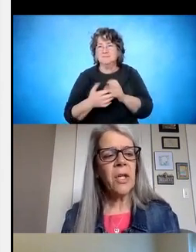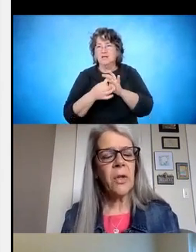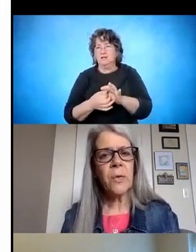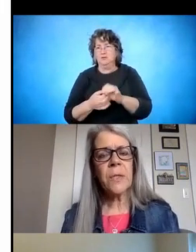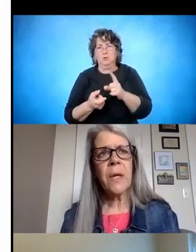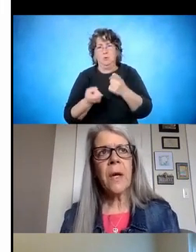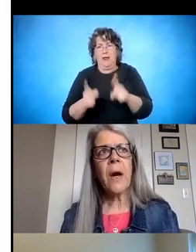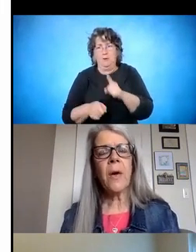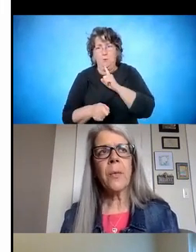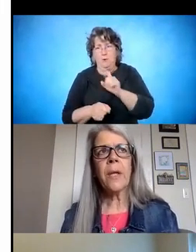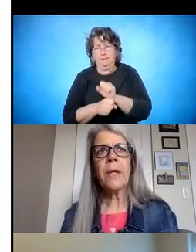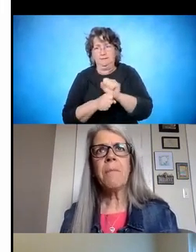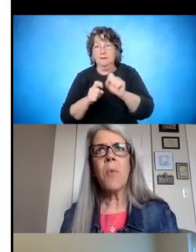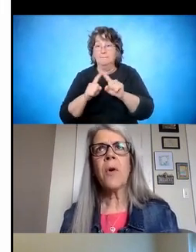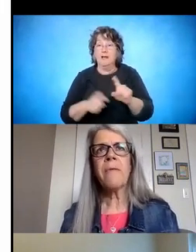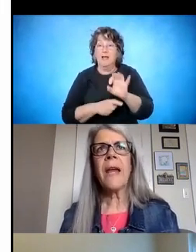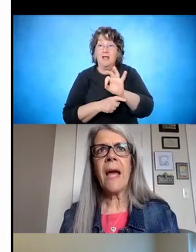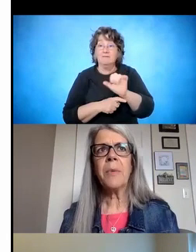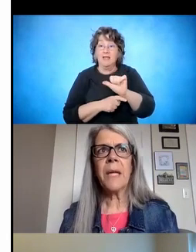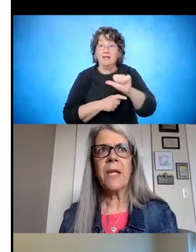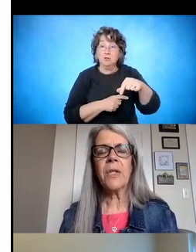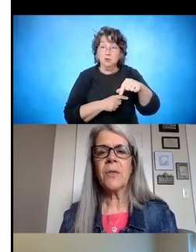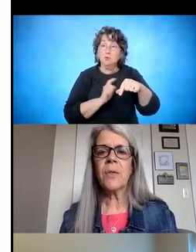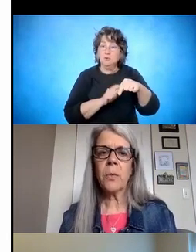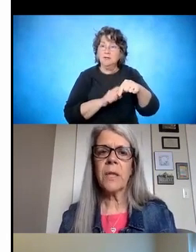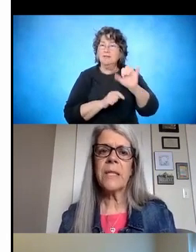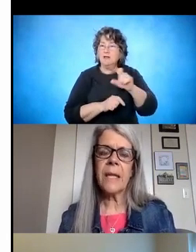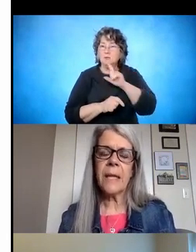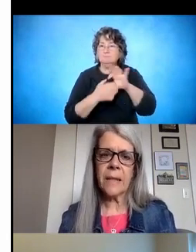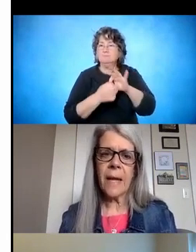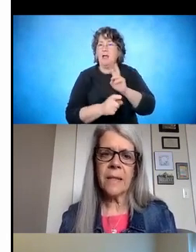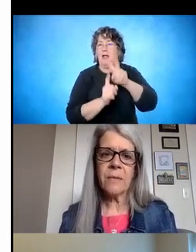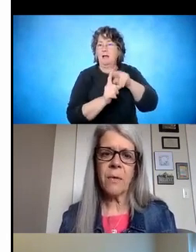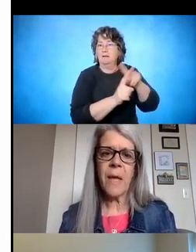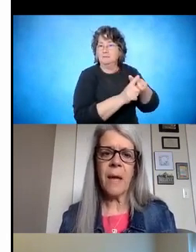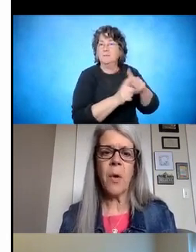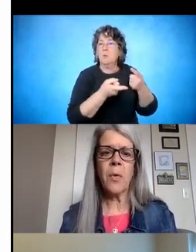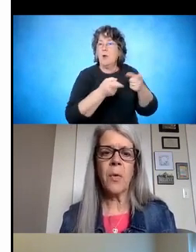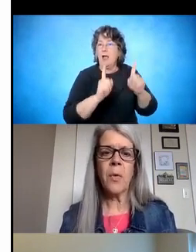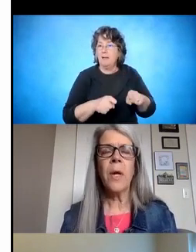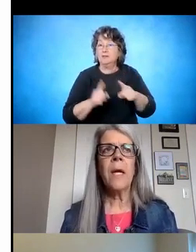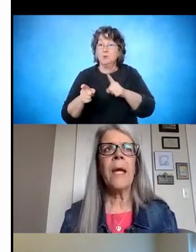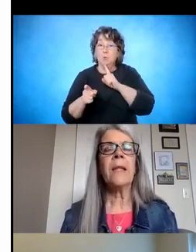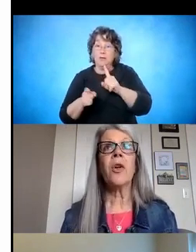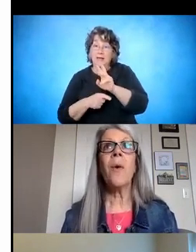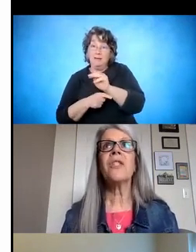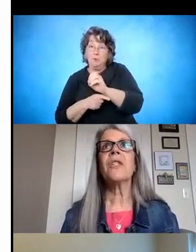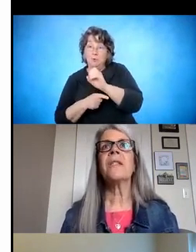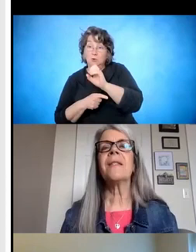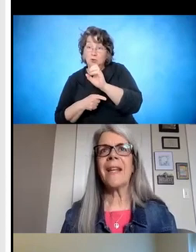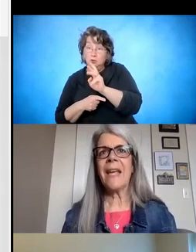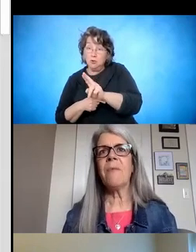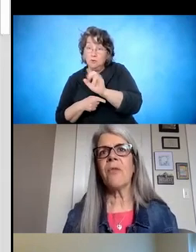FAQs are really more of that application. So really taking the guidance from the MOU and the